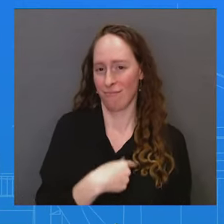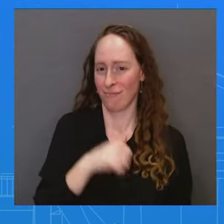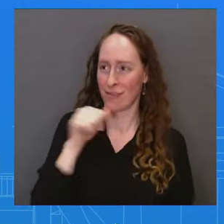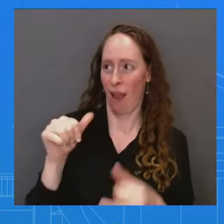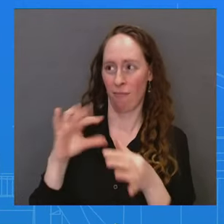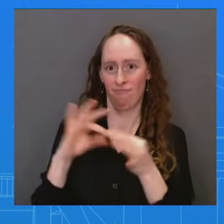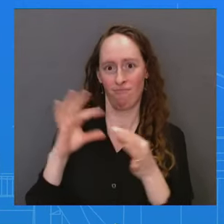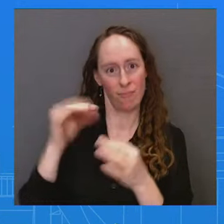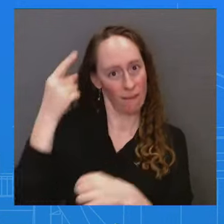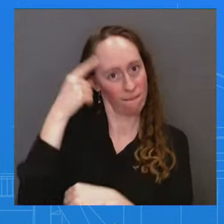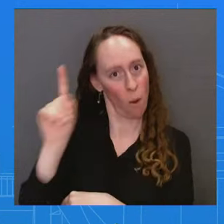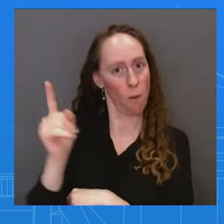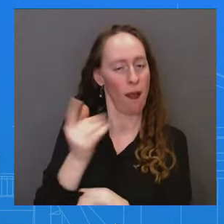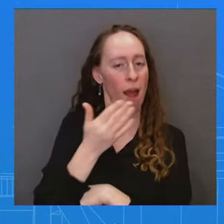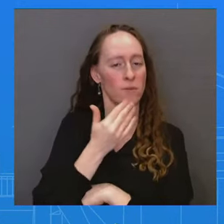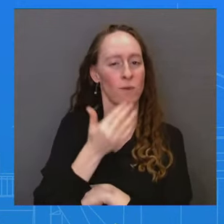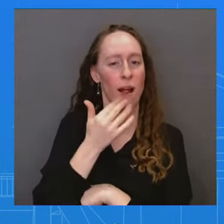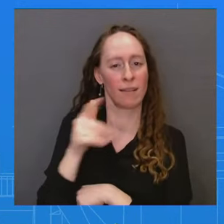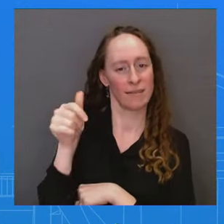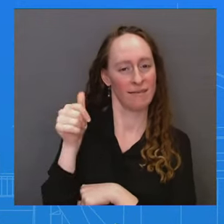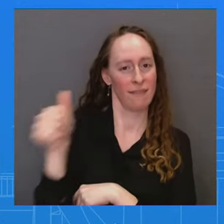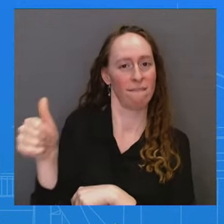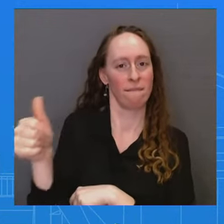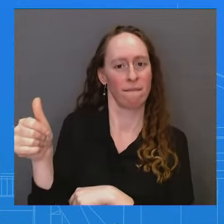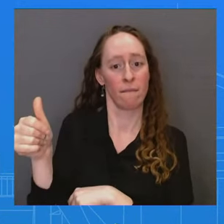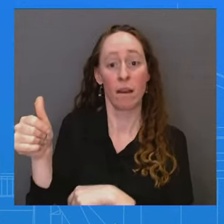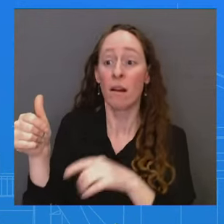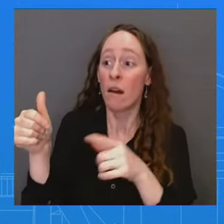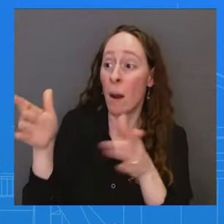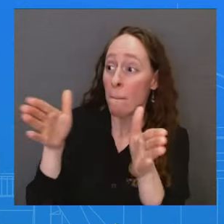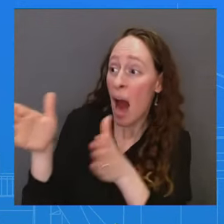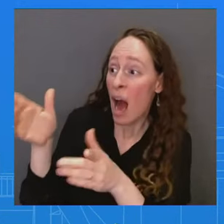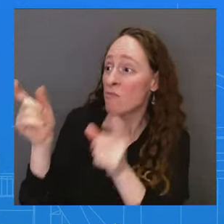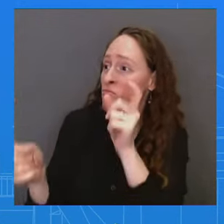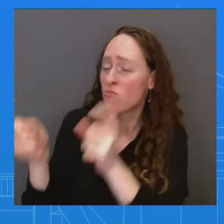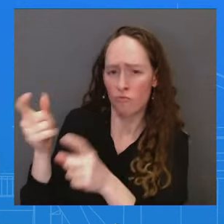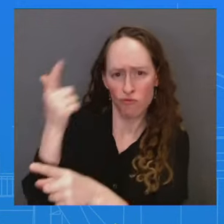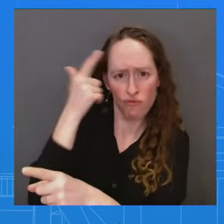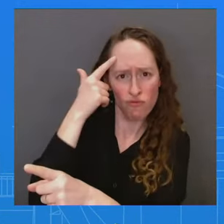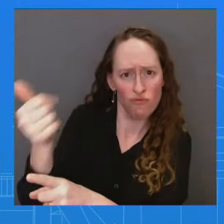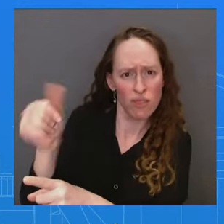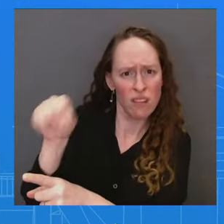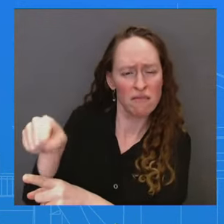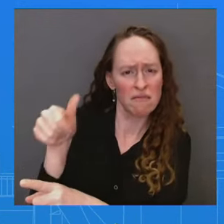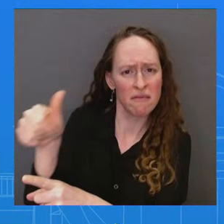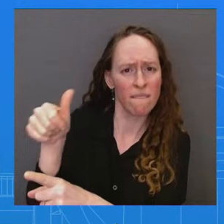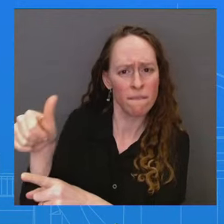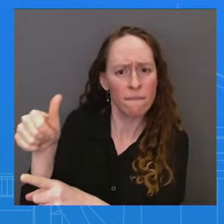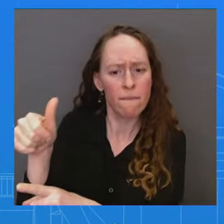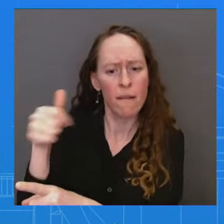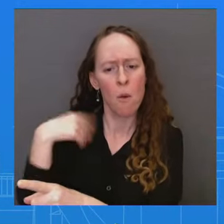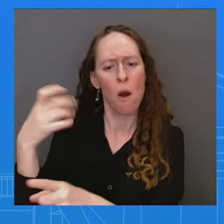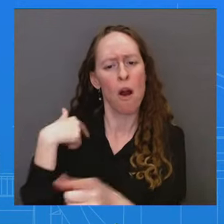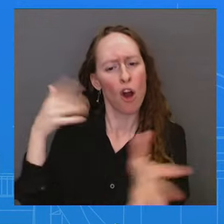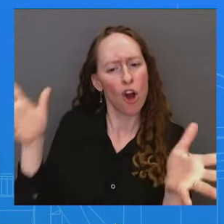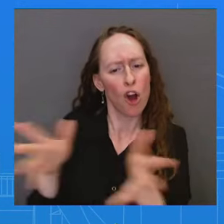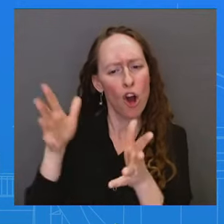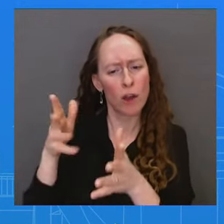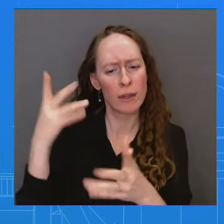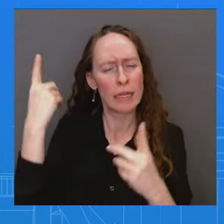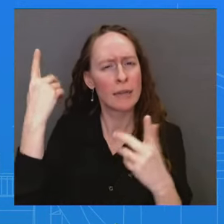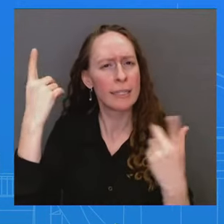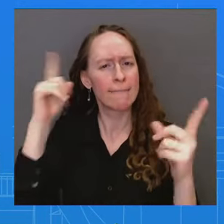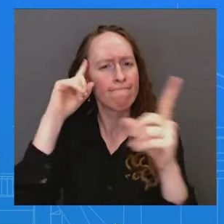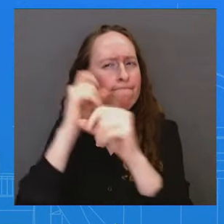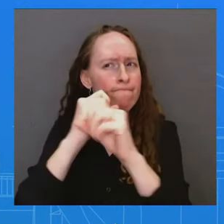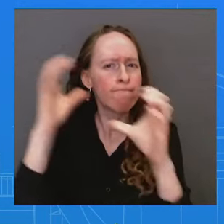transition to a new phase of the military operation. We have obviously encouraged that kind of thinking and that kind of planning. And we'll see what they end up doing, but it's really